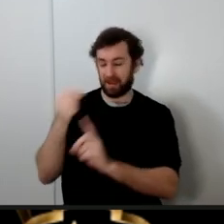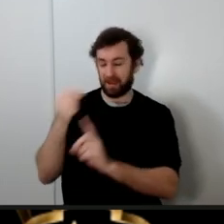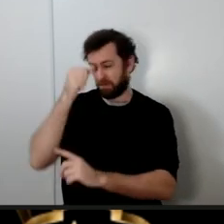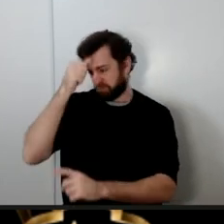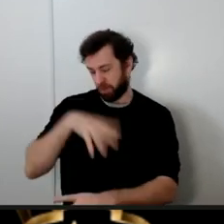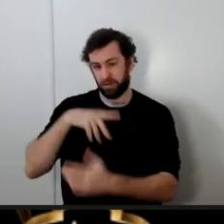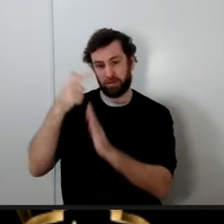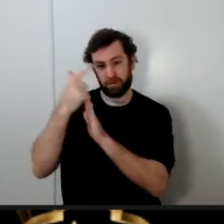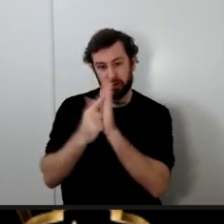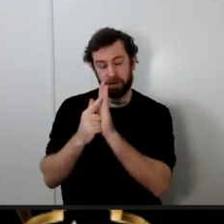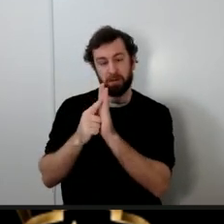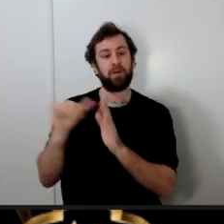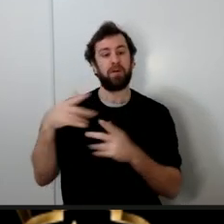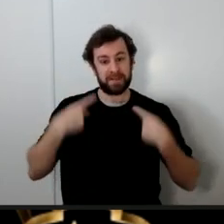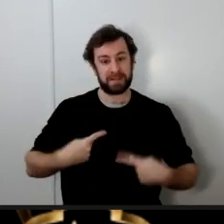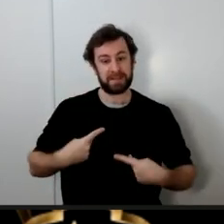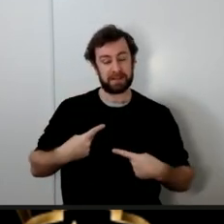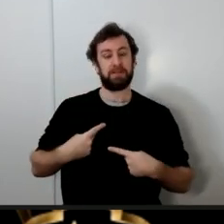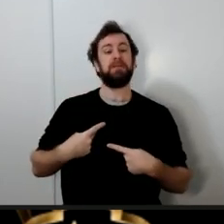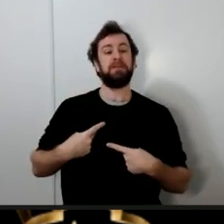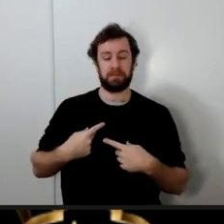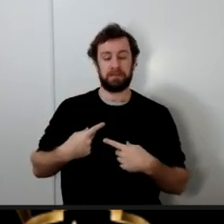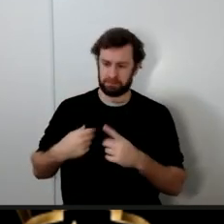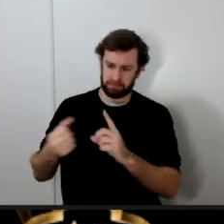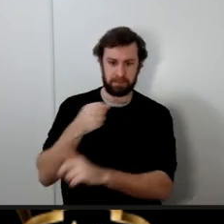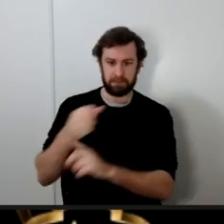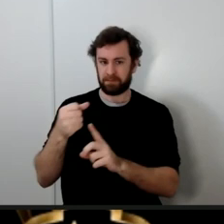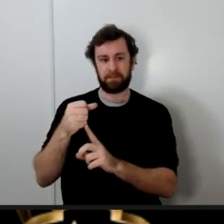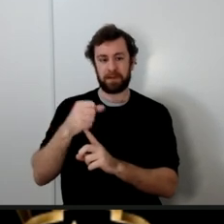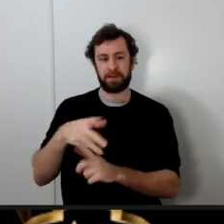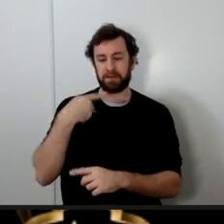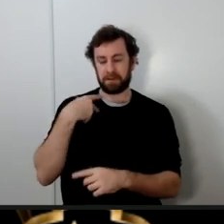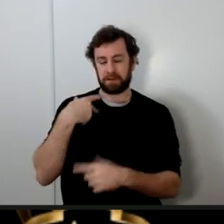physically assaults his own sister such that she starts